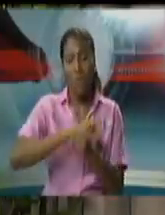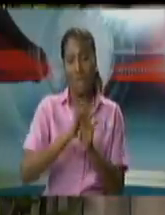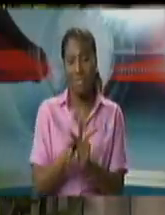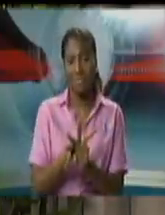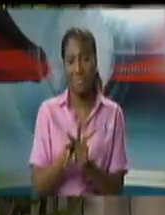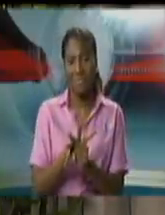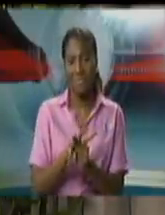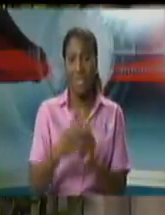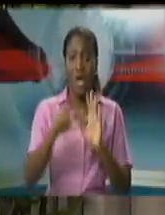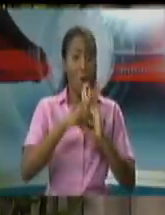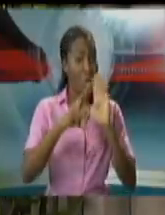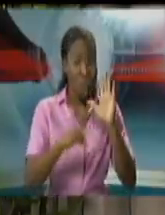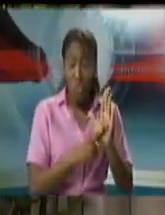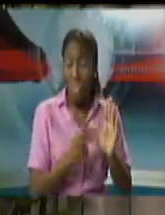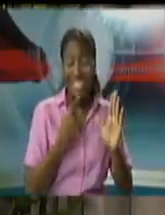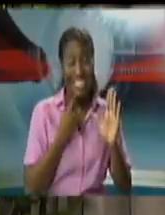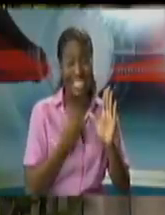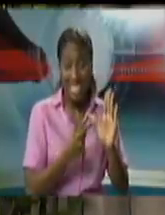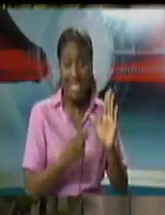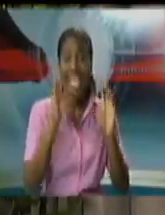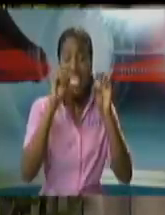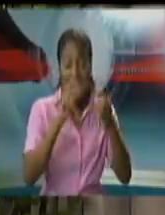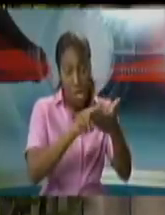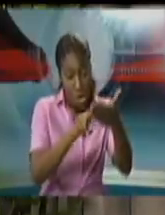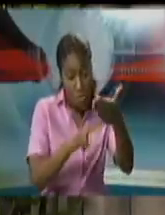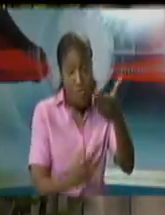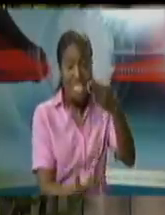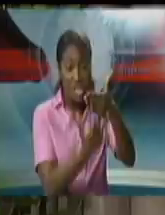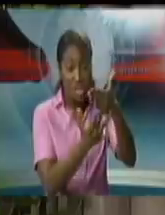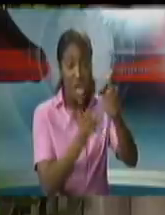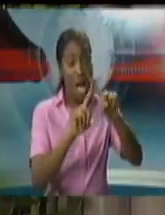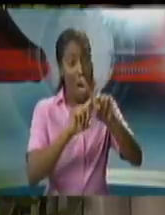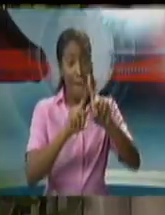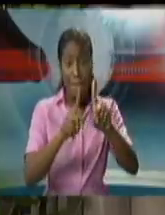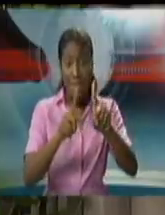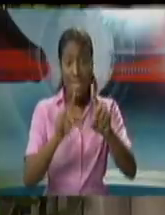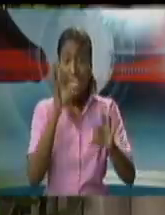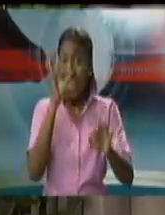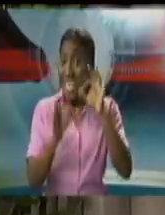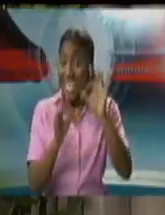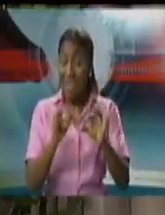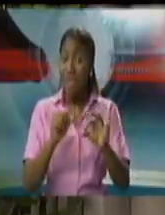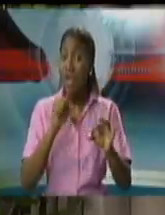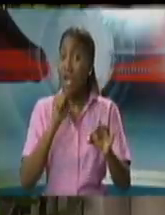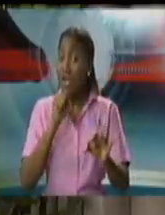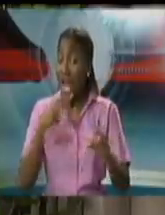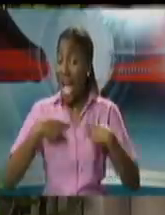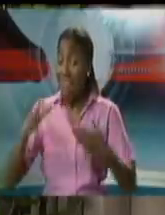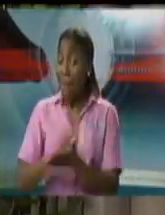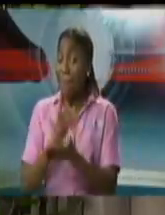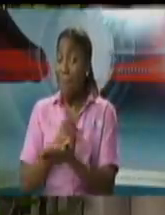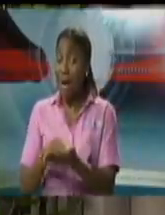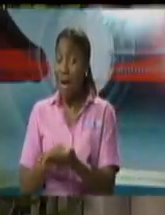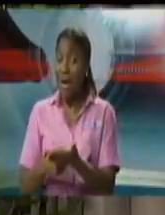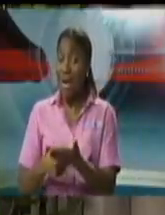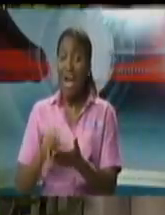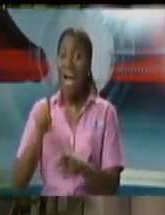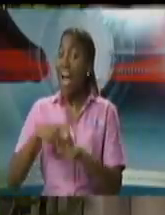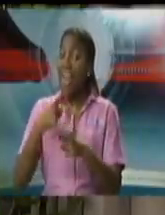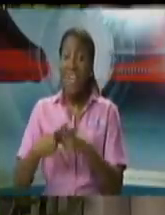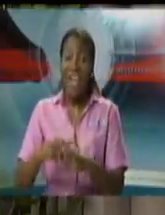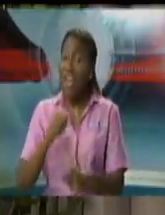was always there that you could read it online but it's not perfected until the hard copy reaches you so